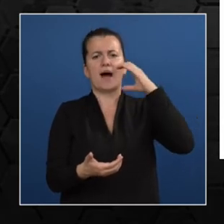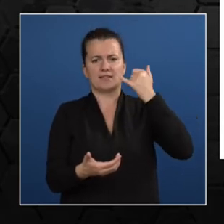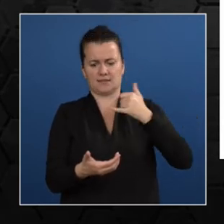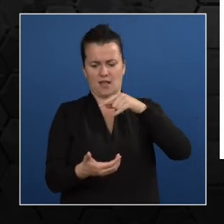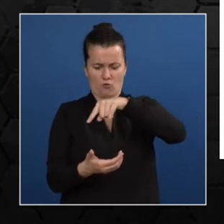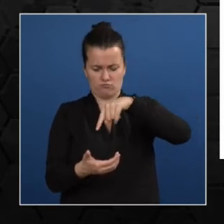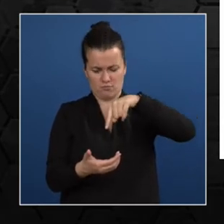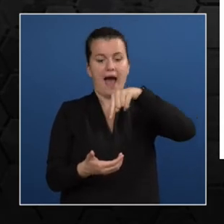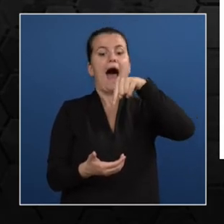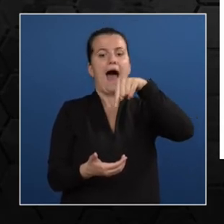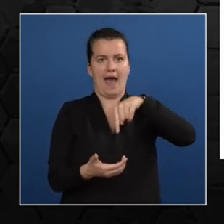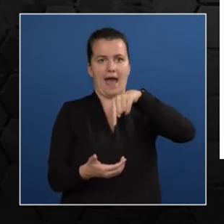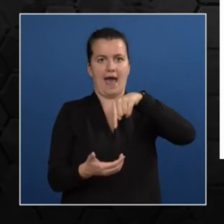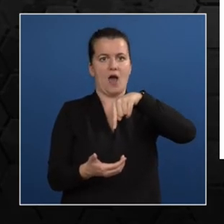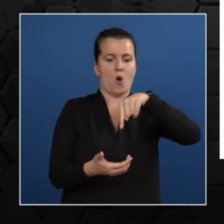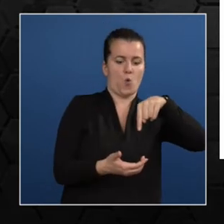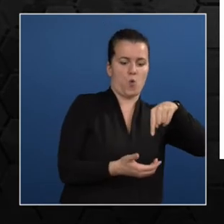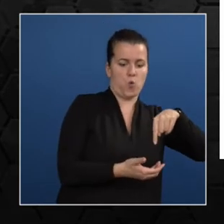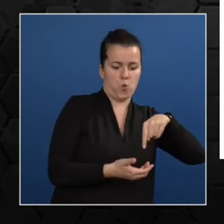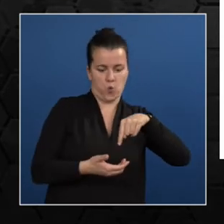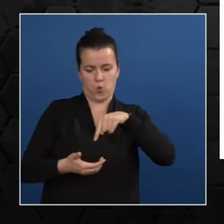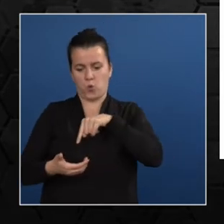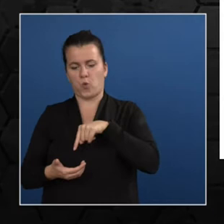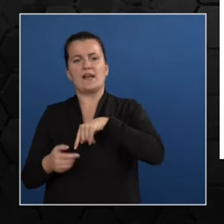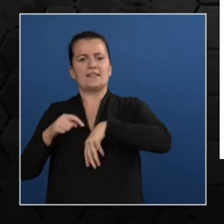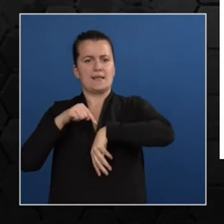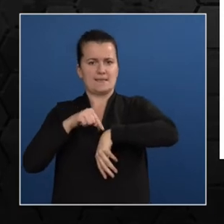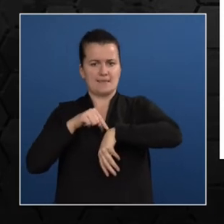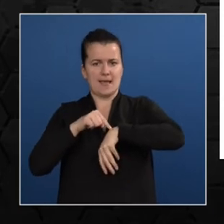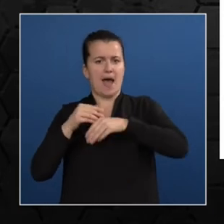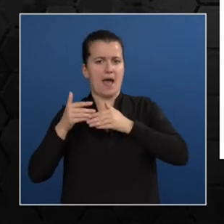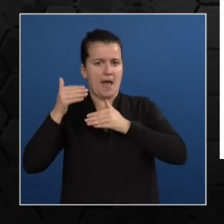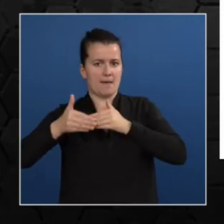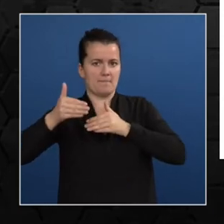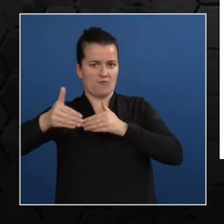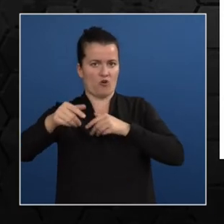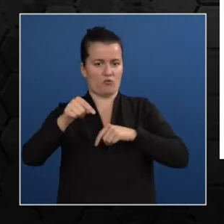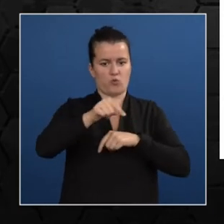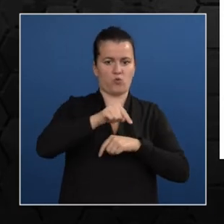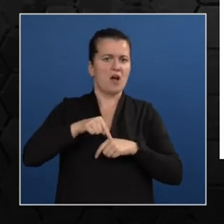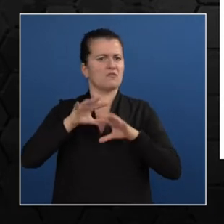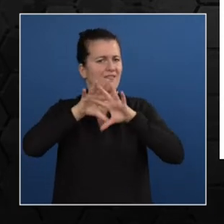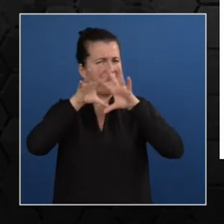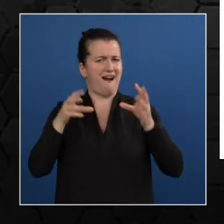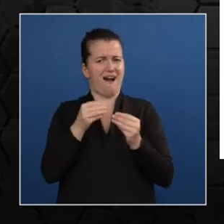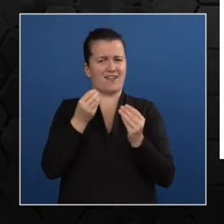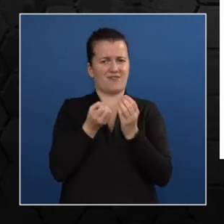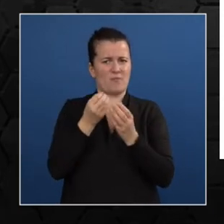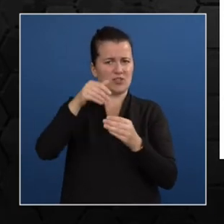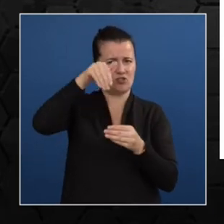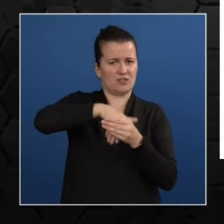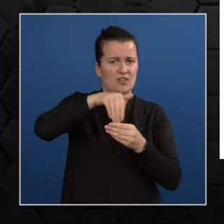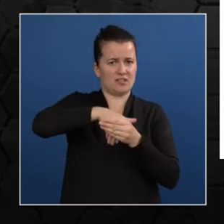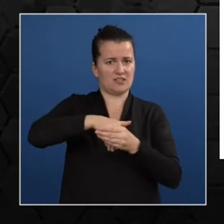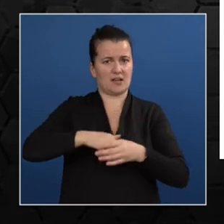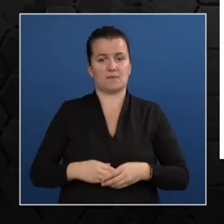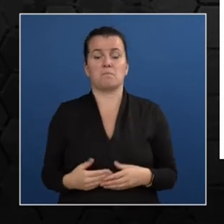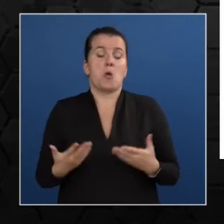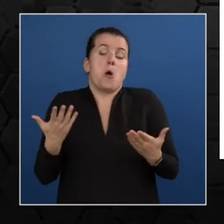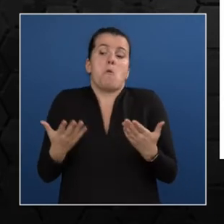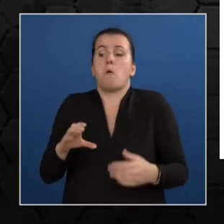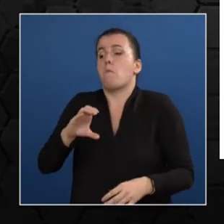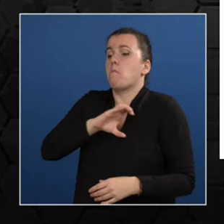like expected arrival 7 a.m. running on the right time and bus for one be on the way. Also, in the case of police or the cops